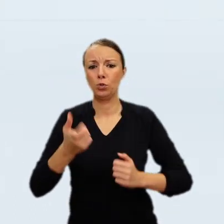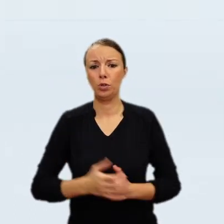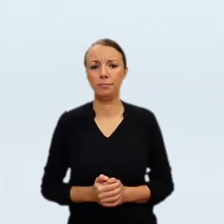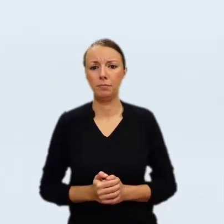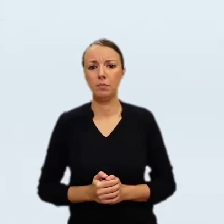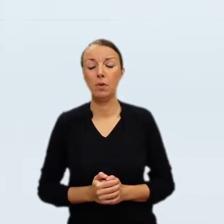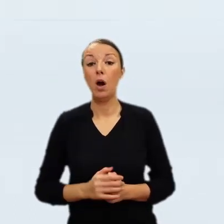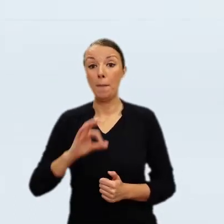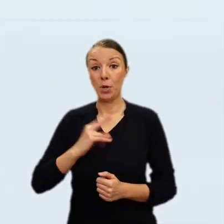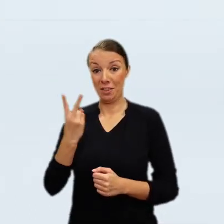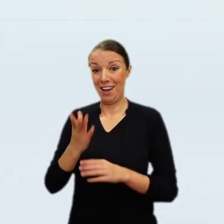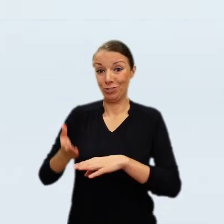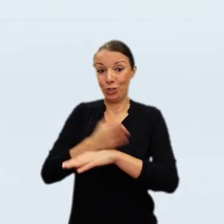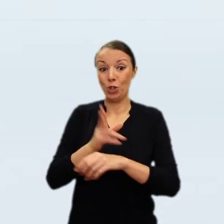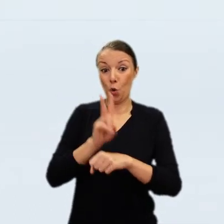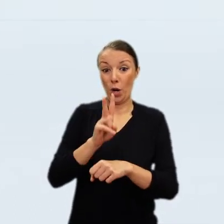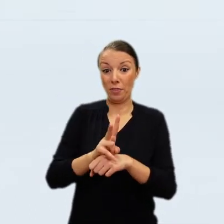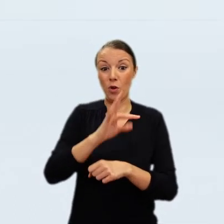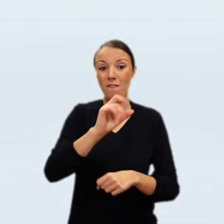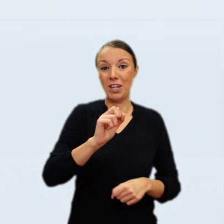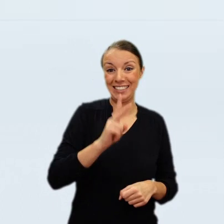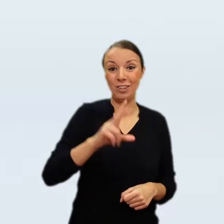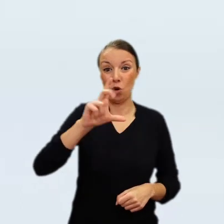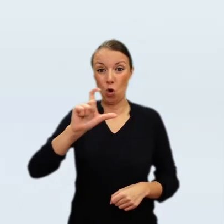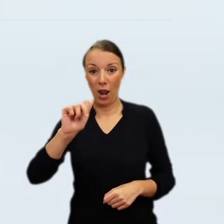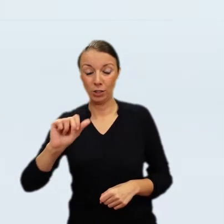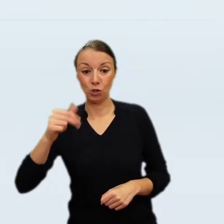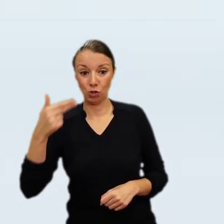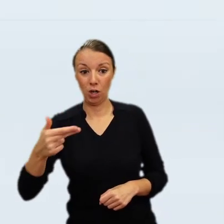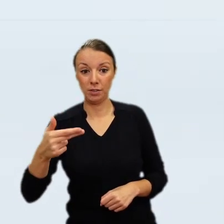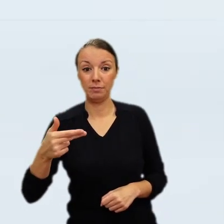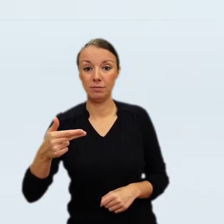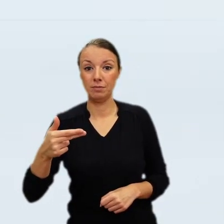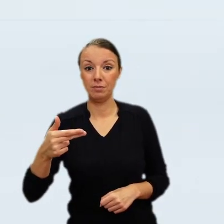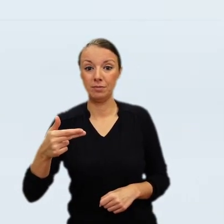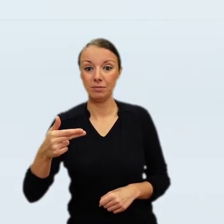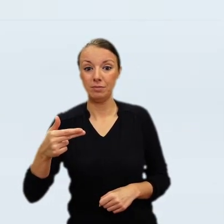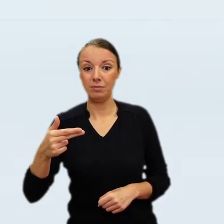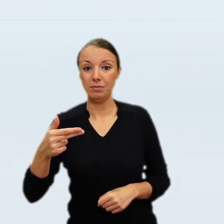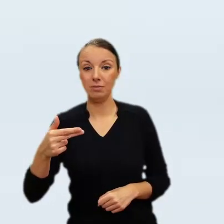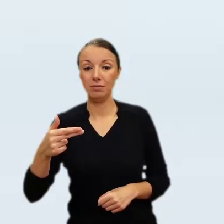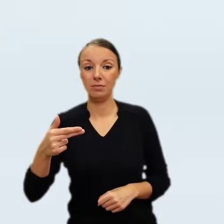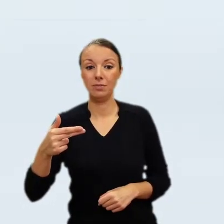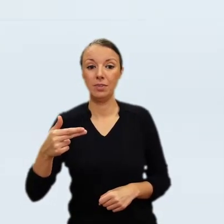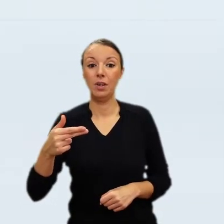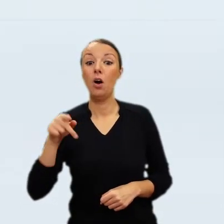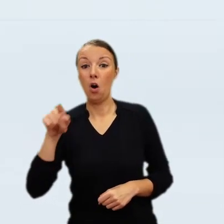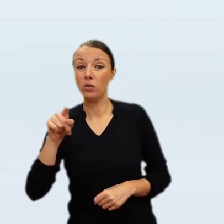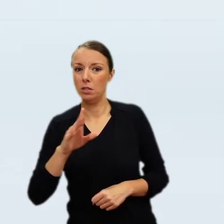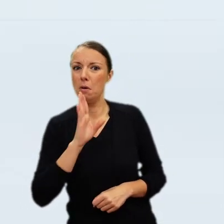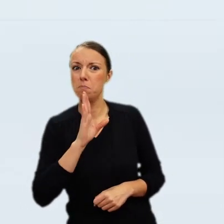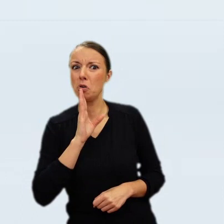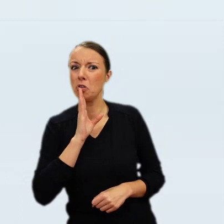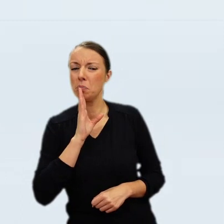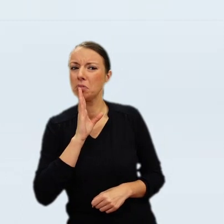The bird and the nest both look so much too big for the trees. Like this, only you must imagine that this is quite a big